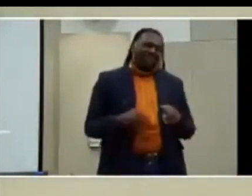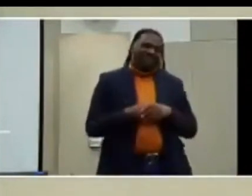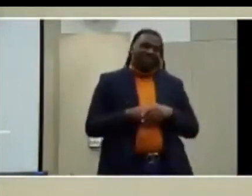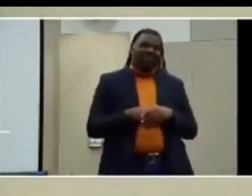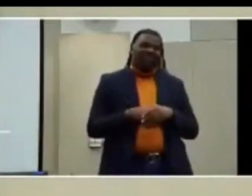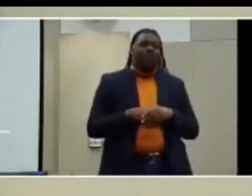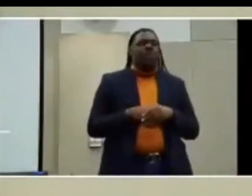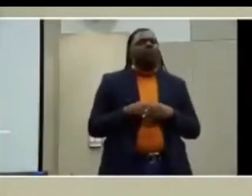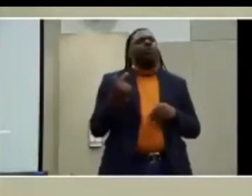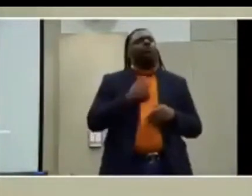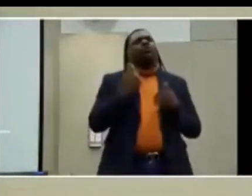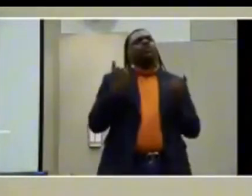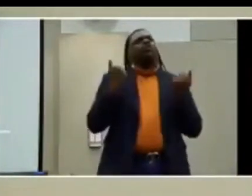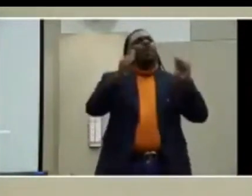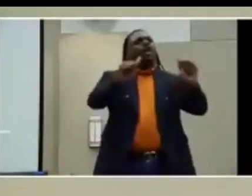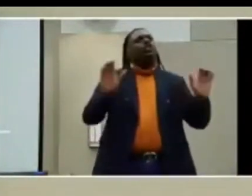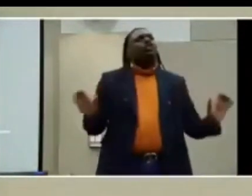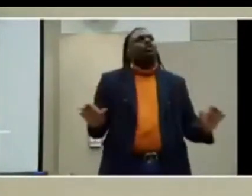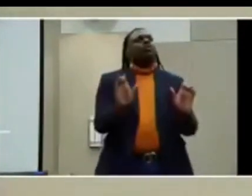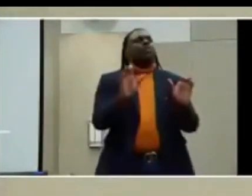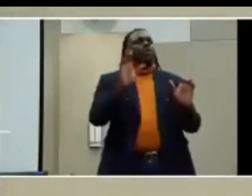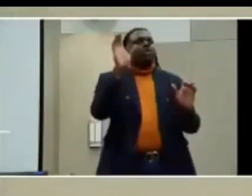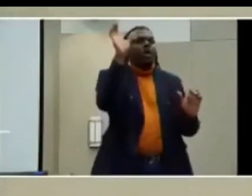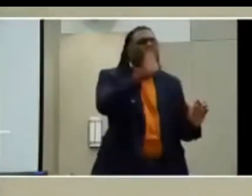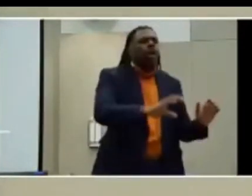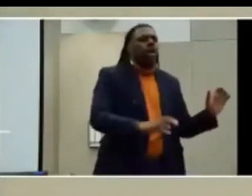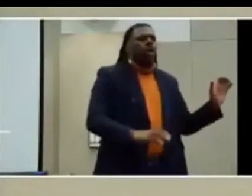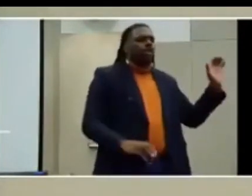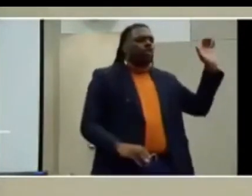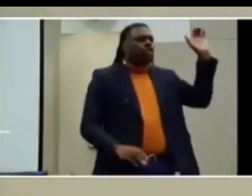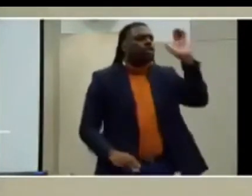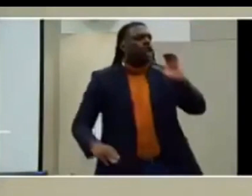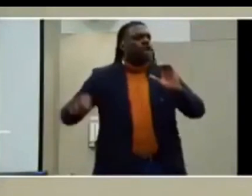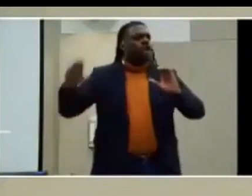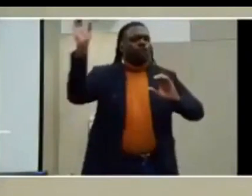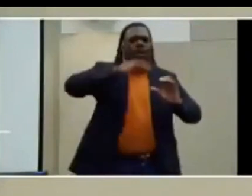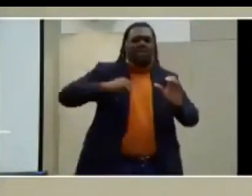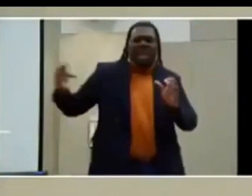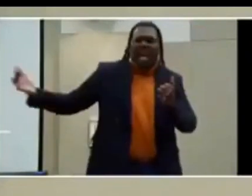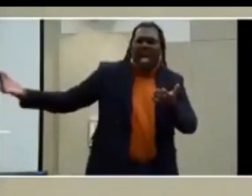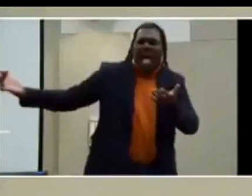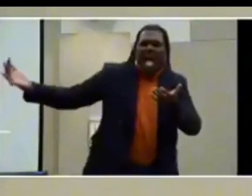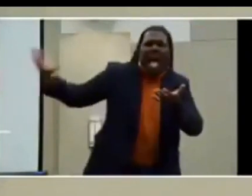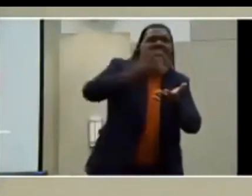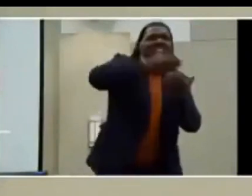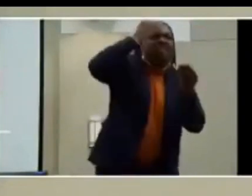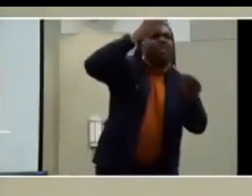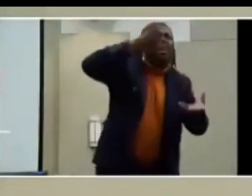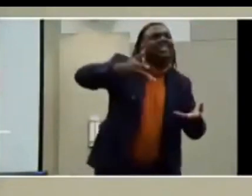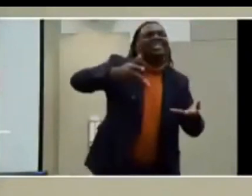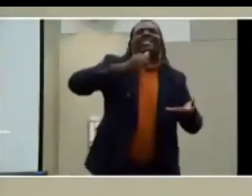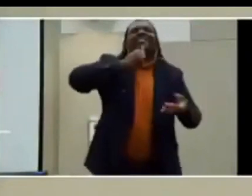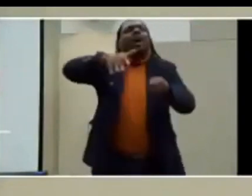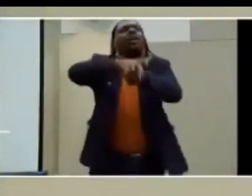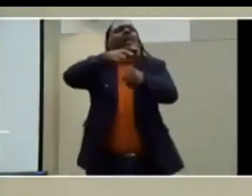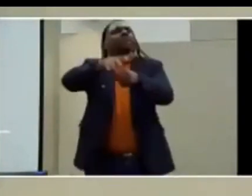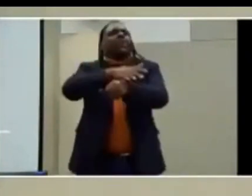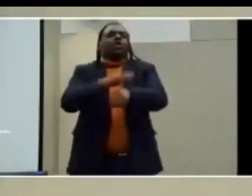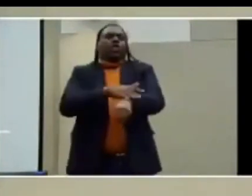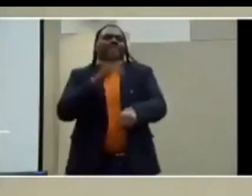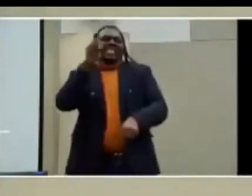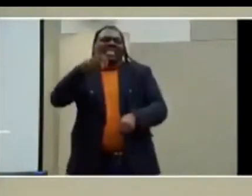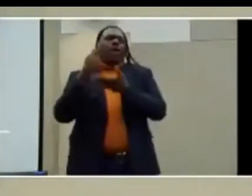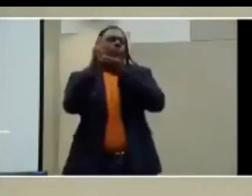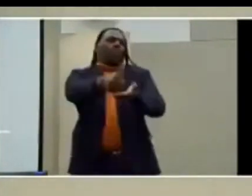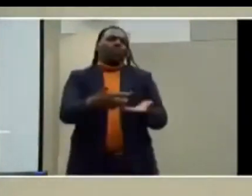So what we're trying to do is to crowdsource this information, but it's not enough. It's too slow, and we need your help.